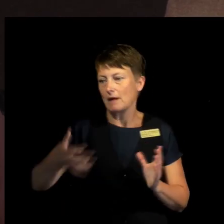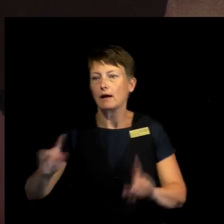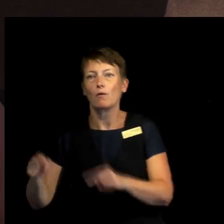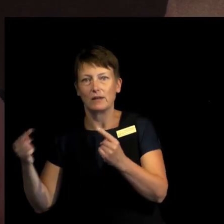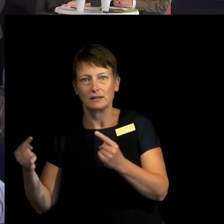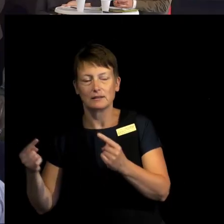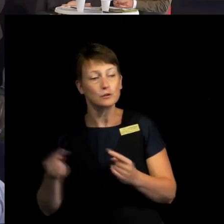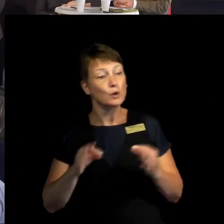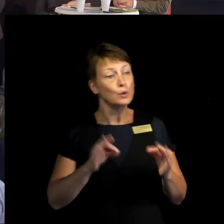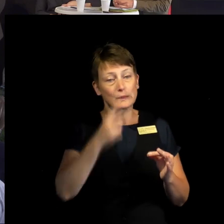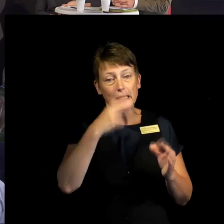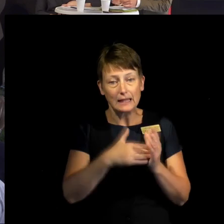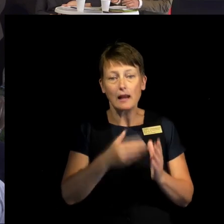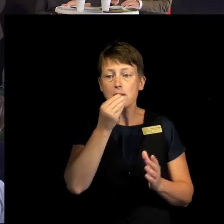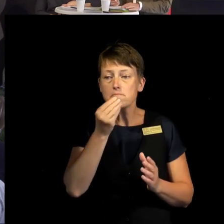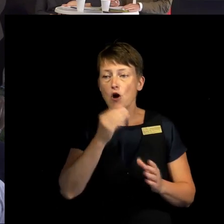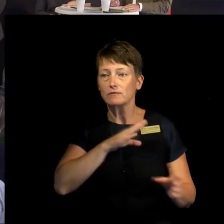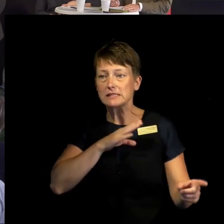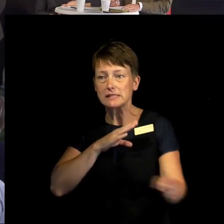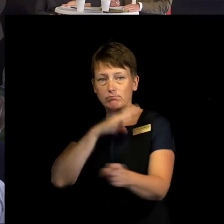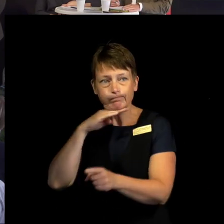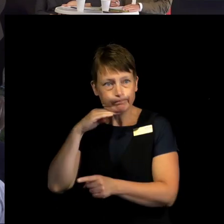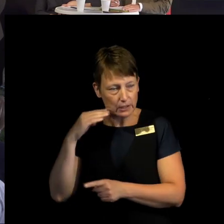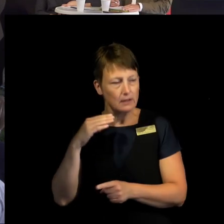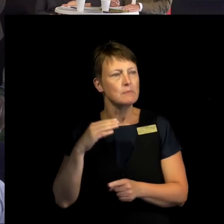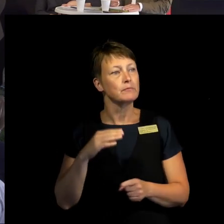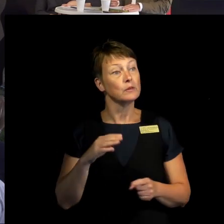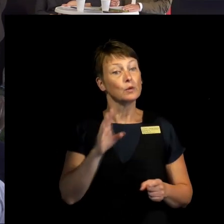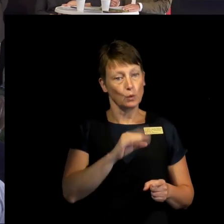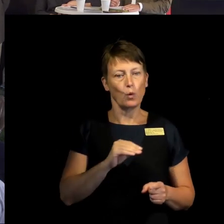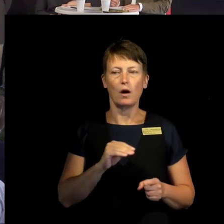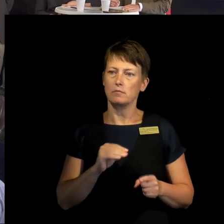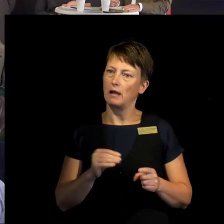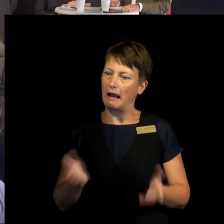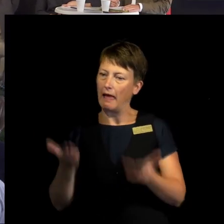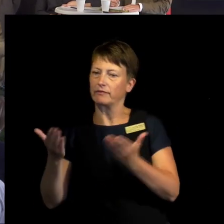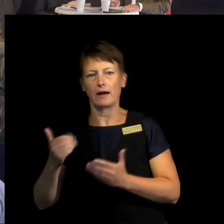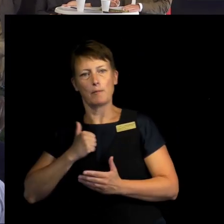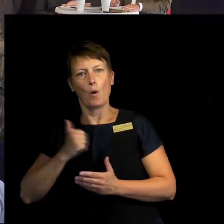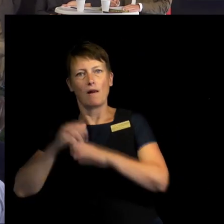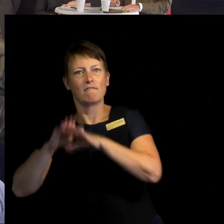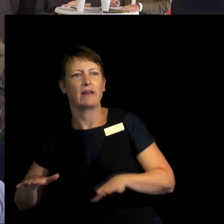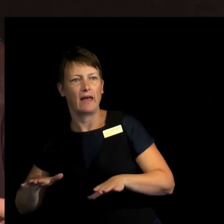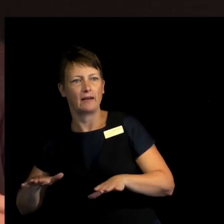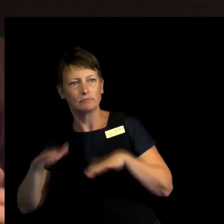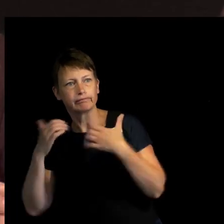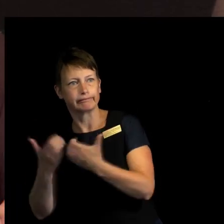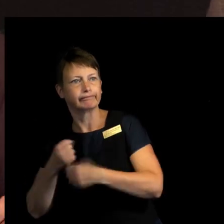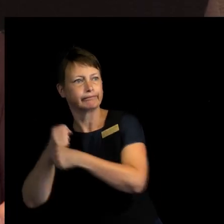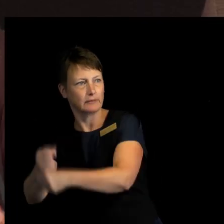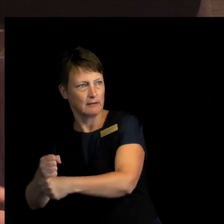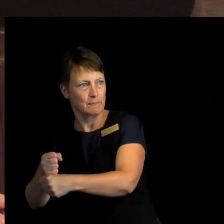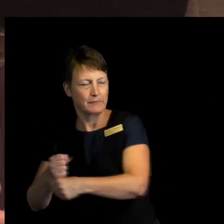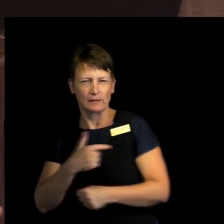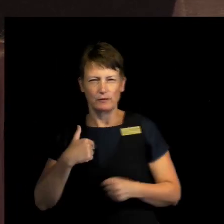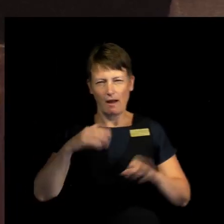security then can contribute to the prospects for peace. So far we have looked upon it in